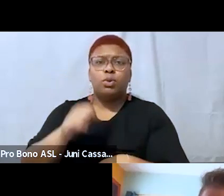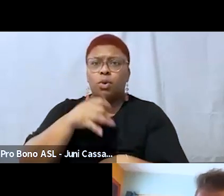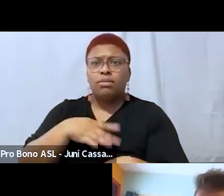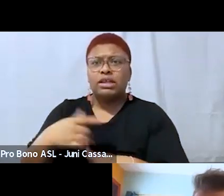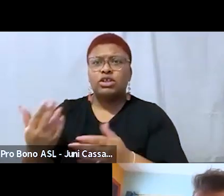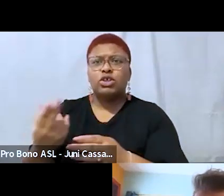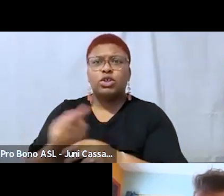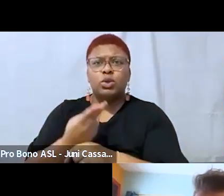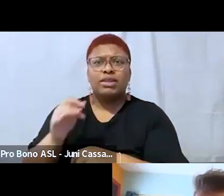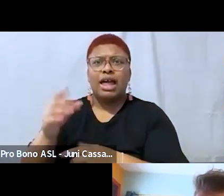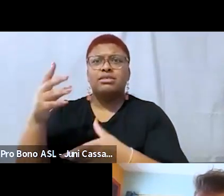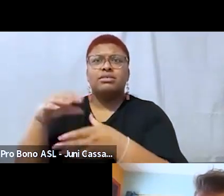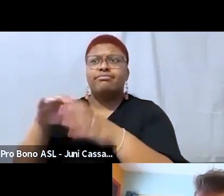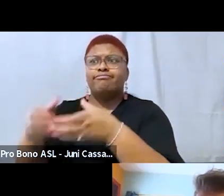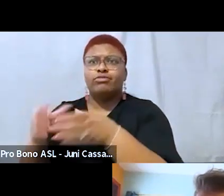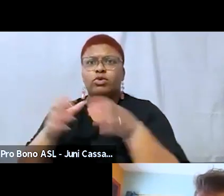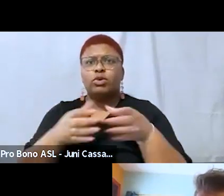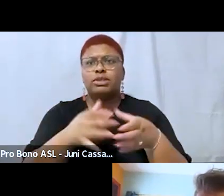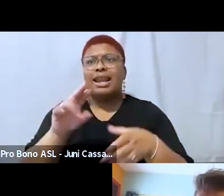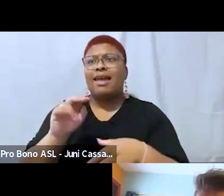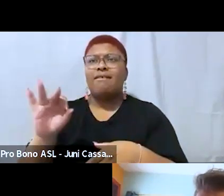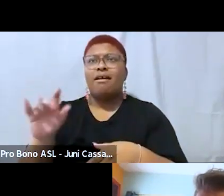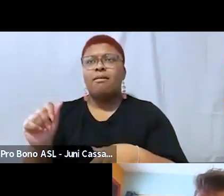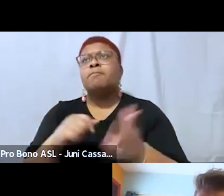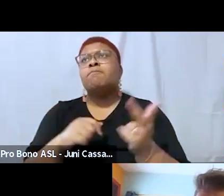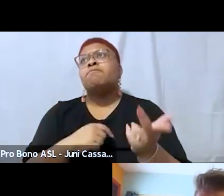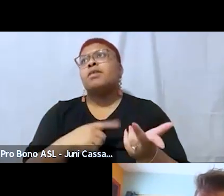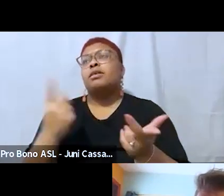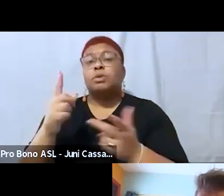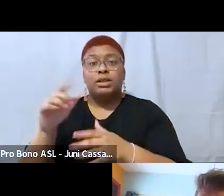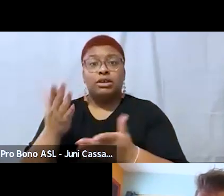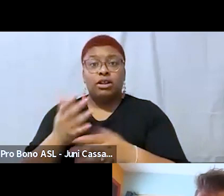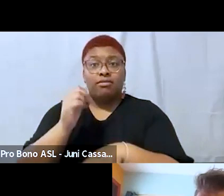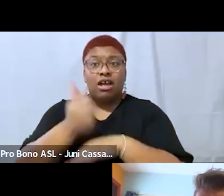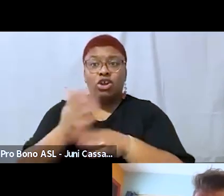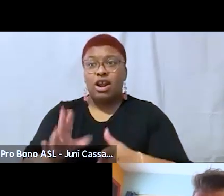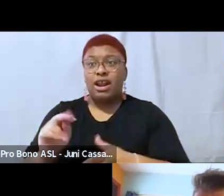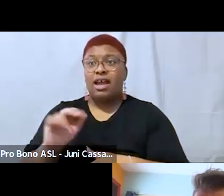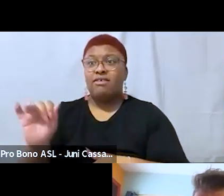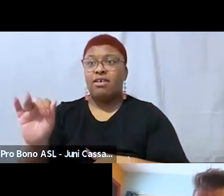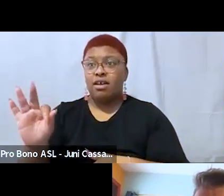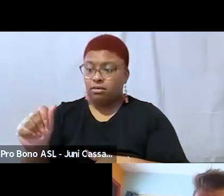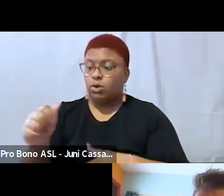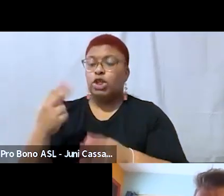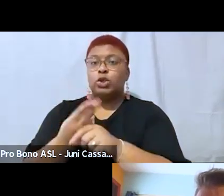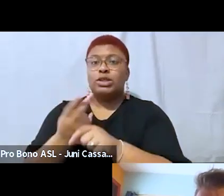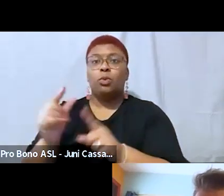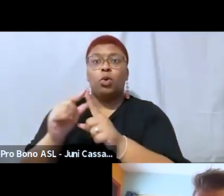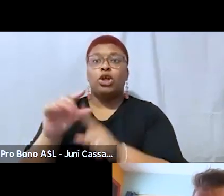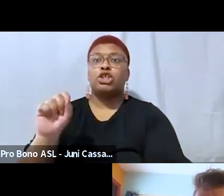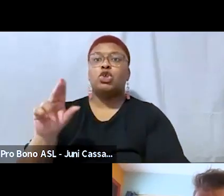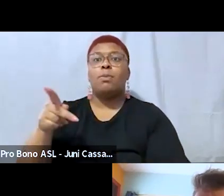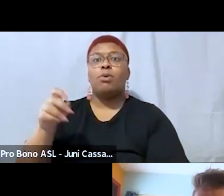also with us who's the designated founder of nafa um points out that folks at nafa were using super size um or